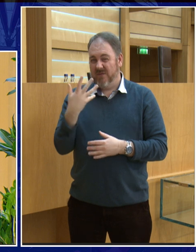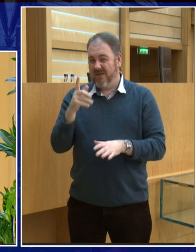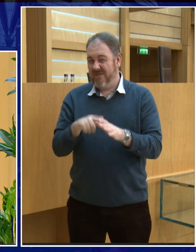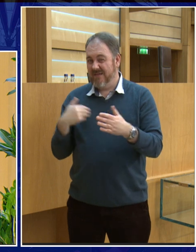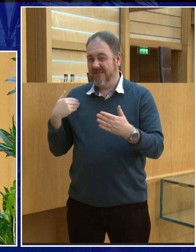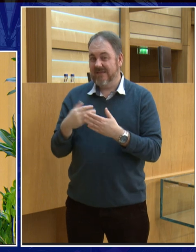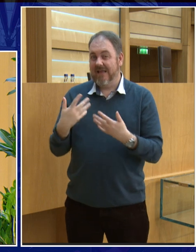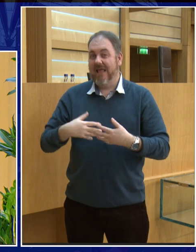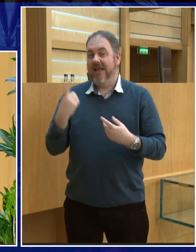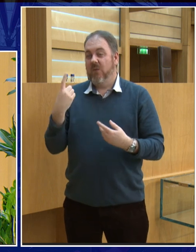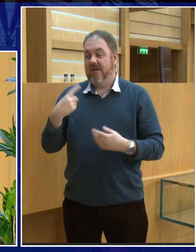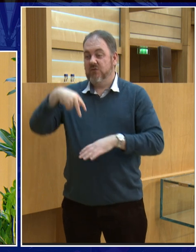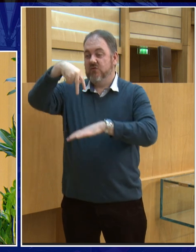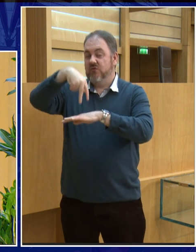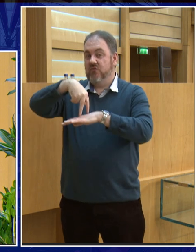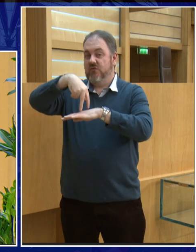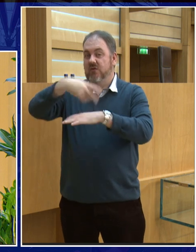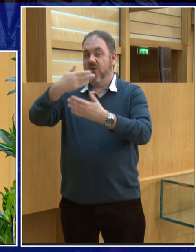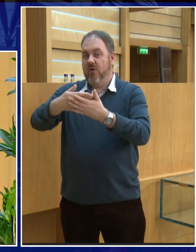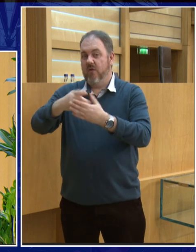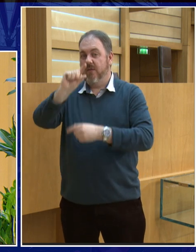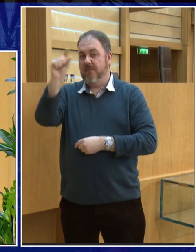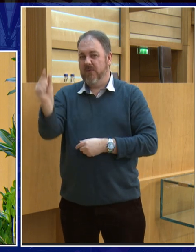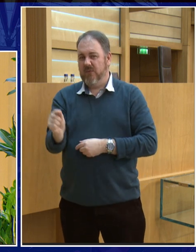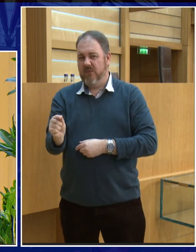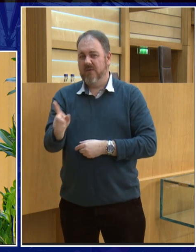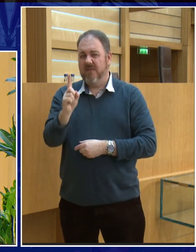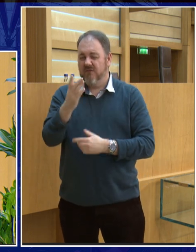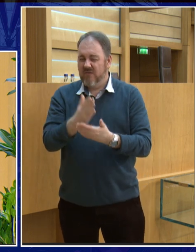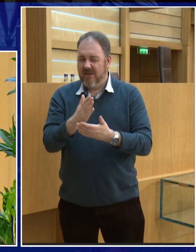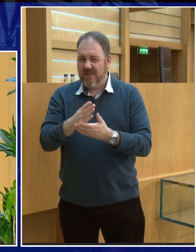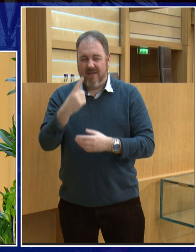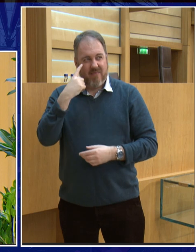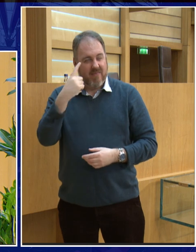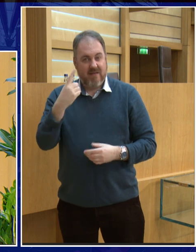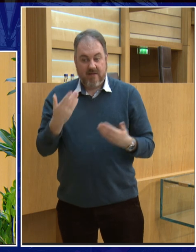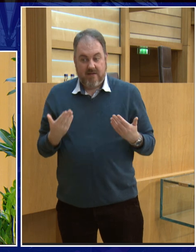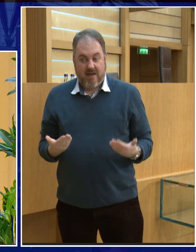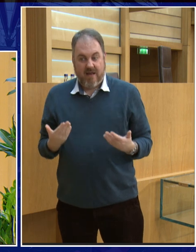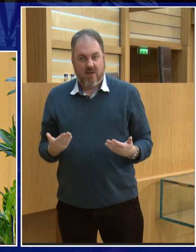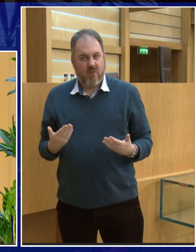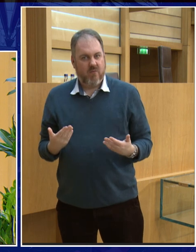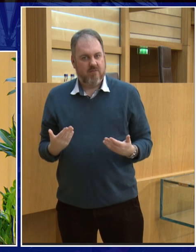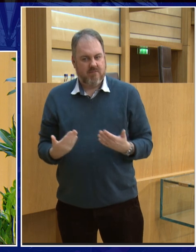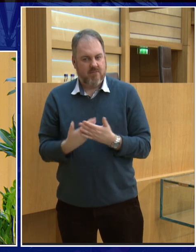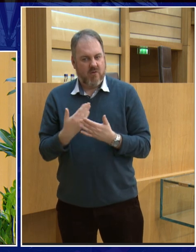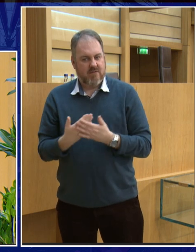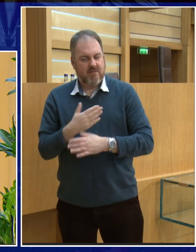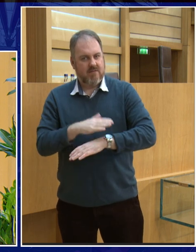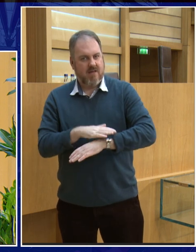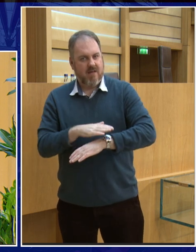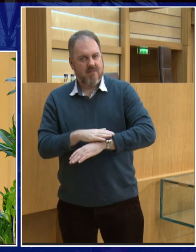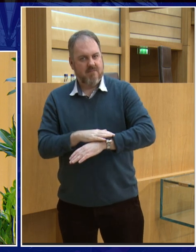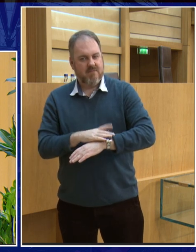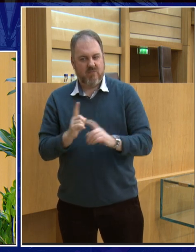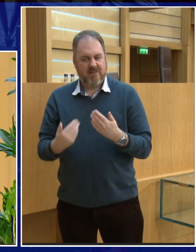but when will we all get the opportunity to go to the moon? Well I think we're in a new era of the moon because in the past it was about sort